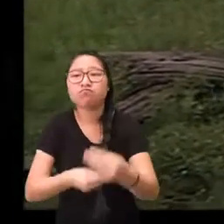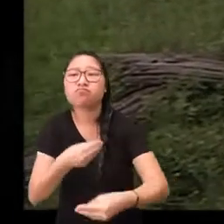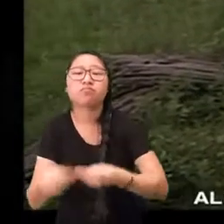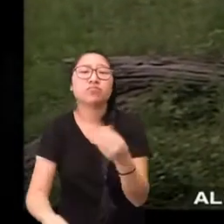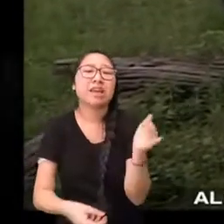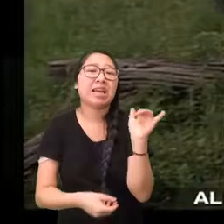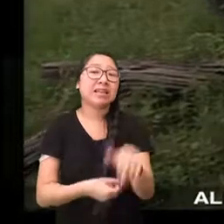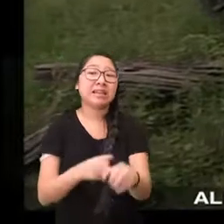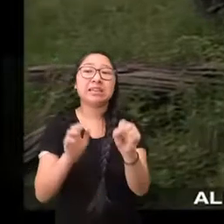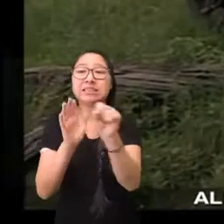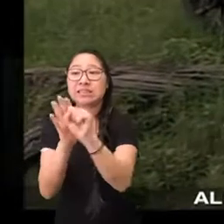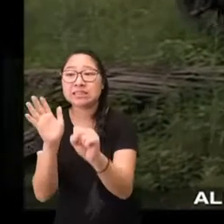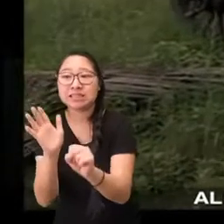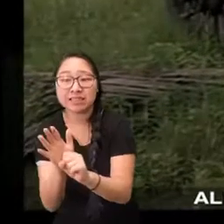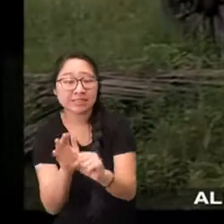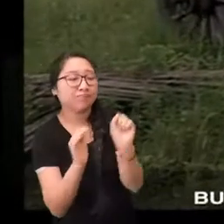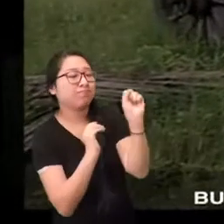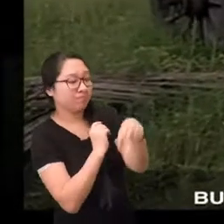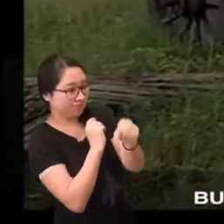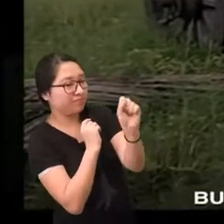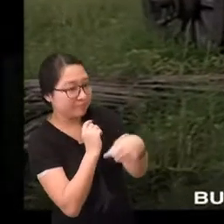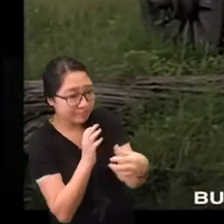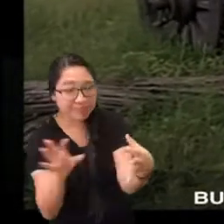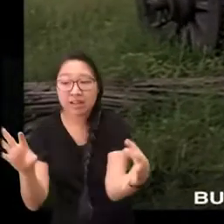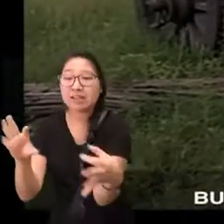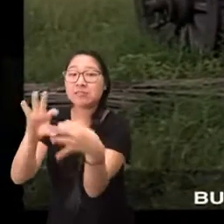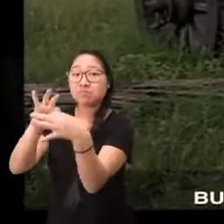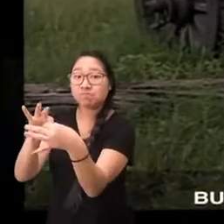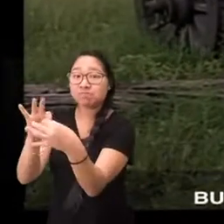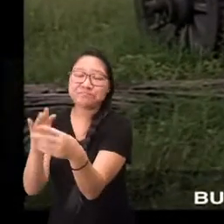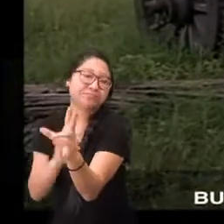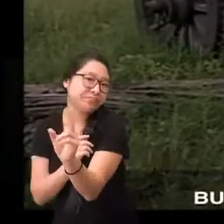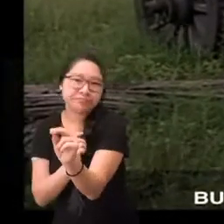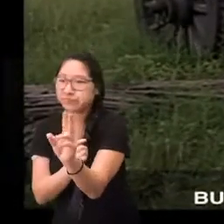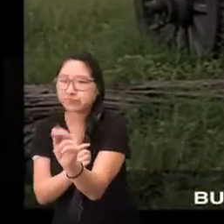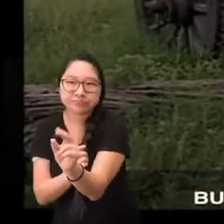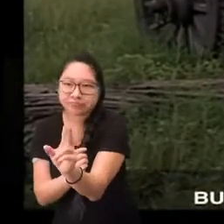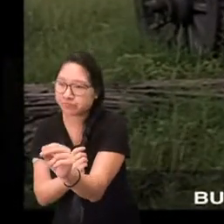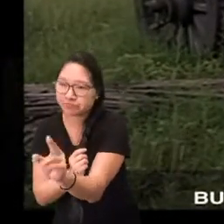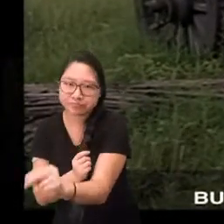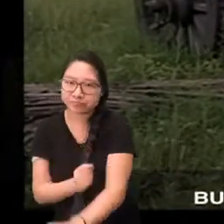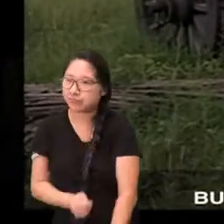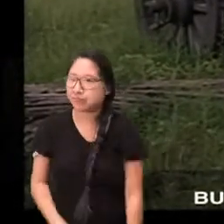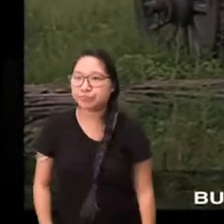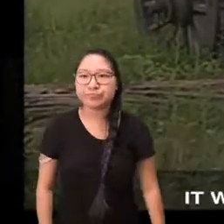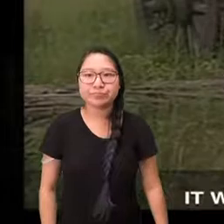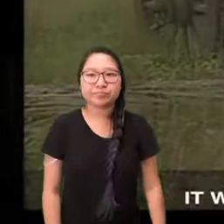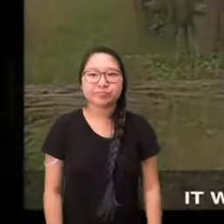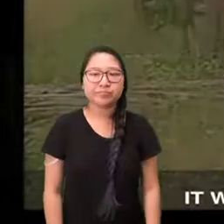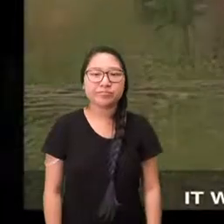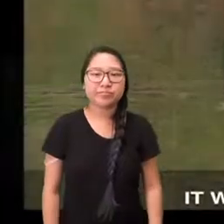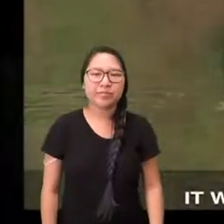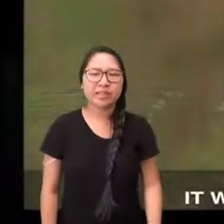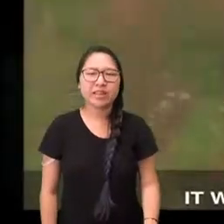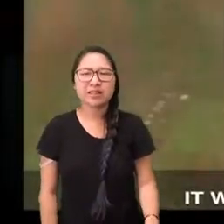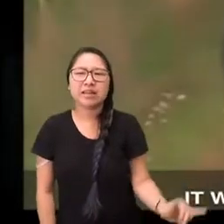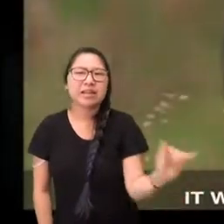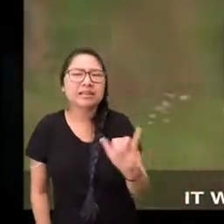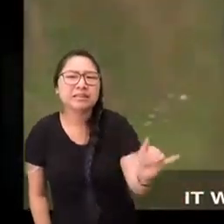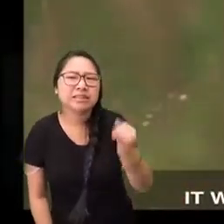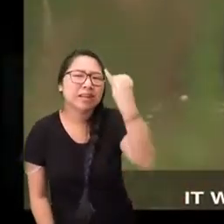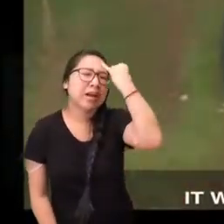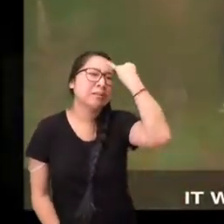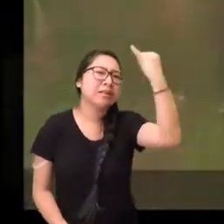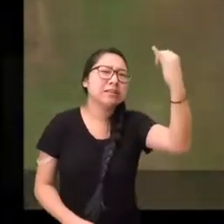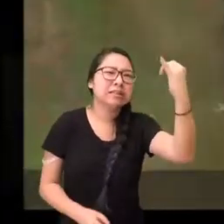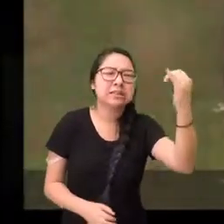lessons of history all point to the inevitable there will be states but they will not be united it was